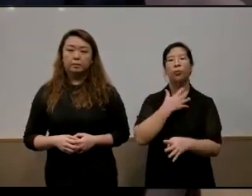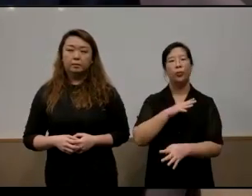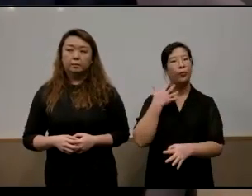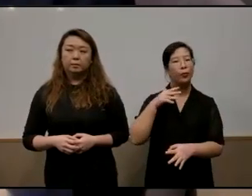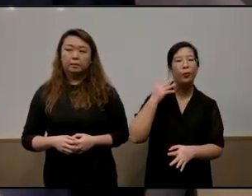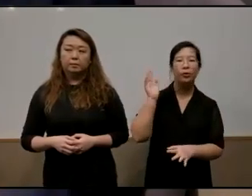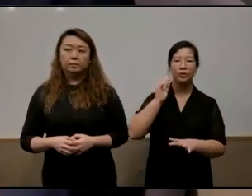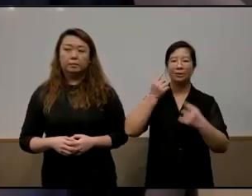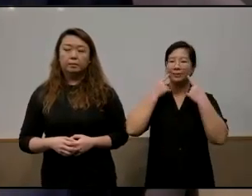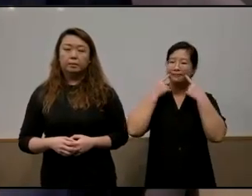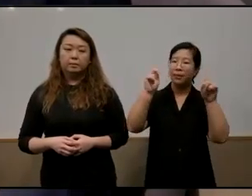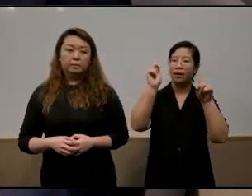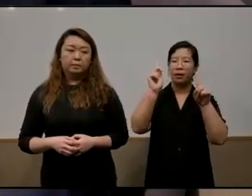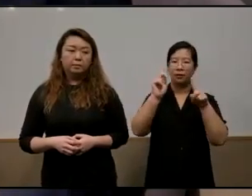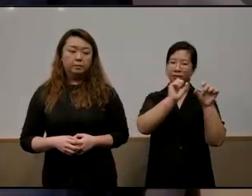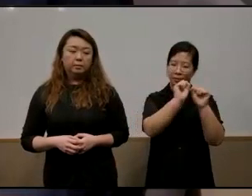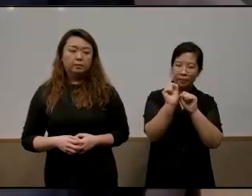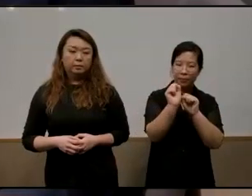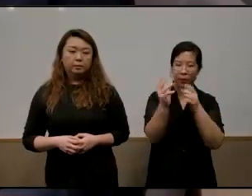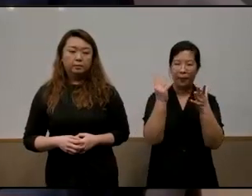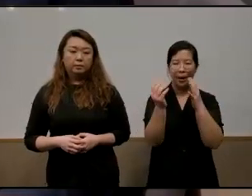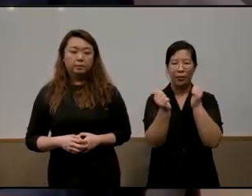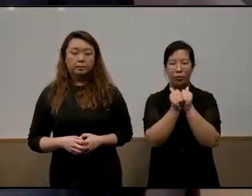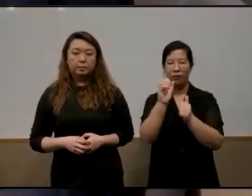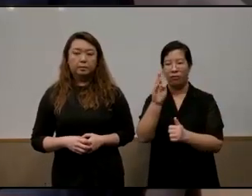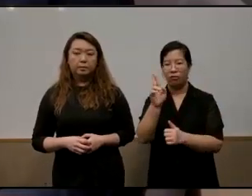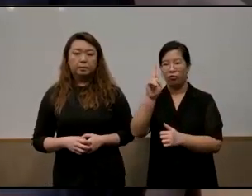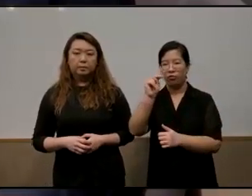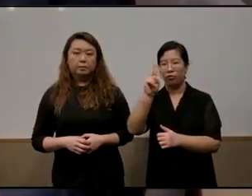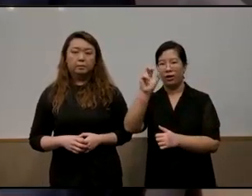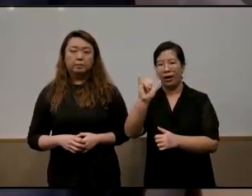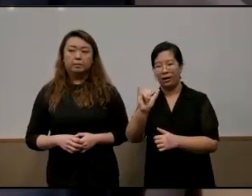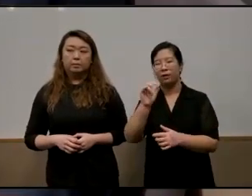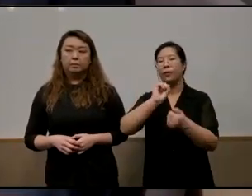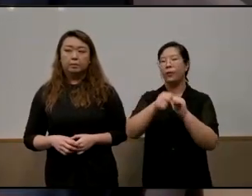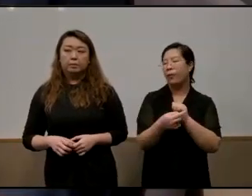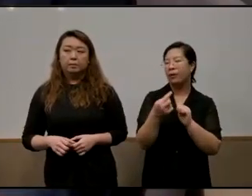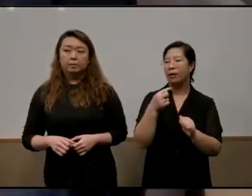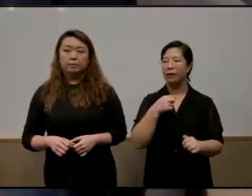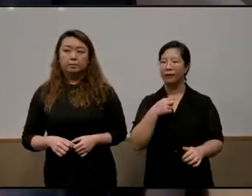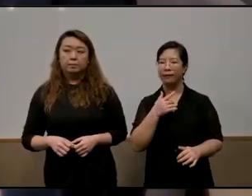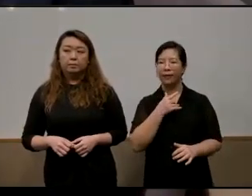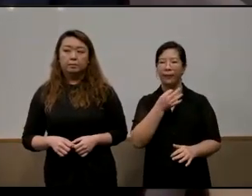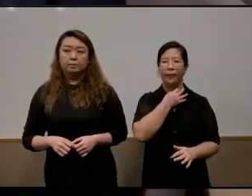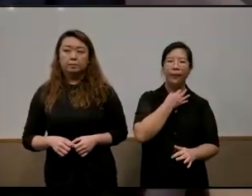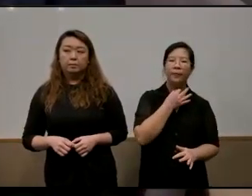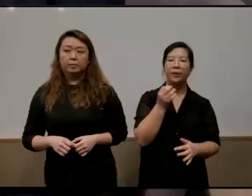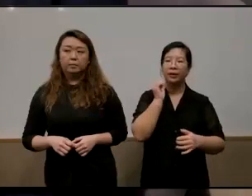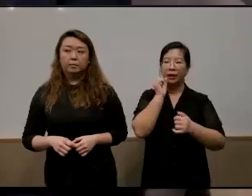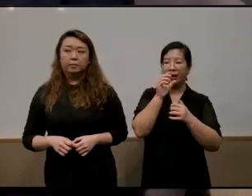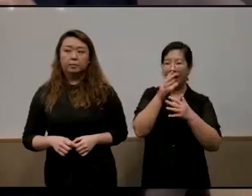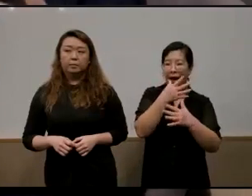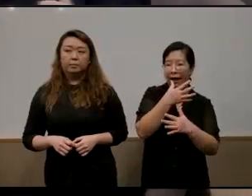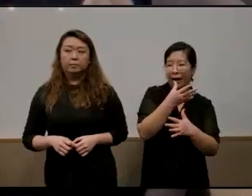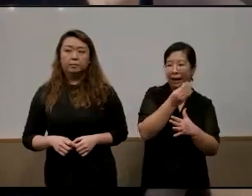different system to brunei um so it kind of intrigued me uh kind of this uh and the themes i think that also i mean these are themes